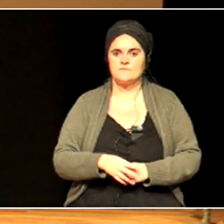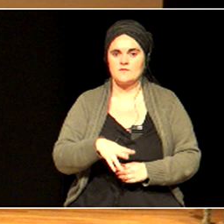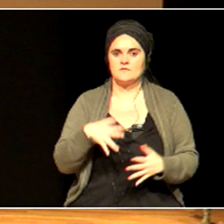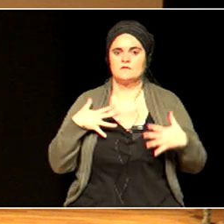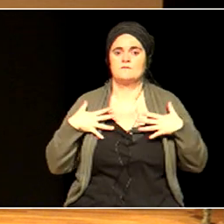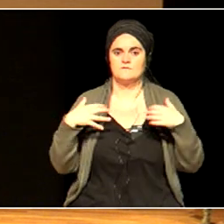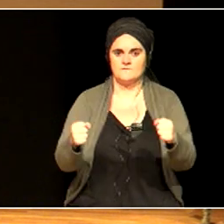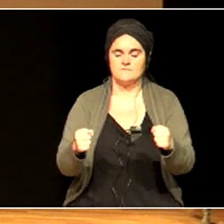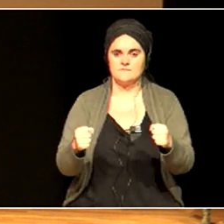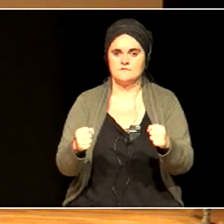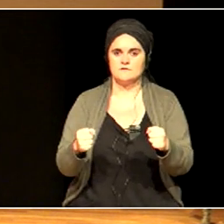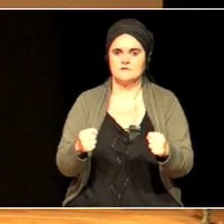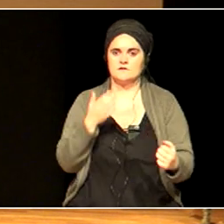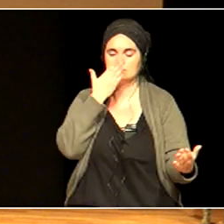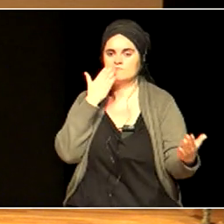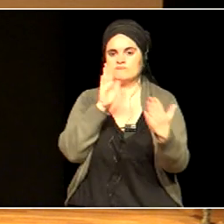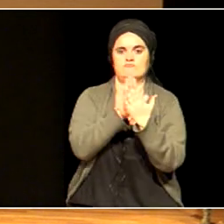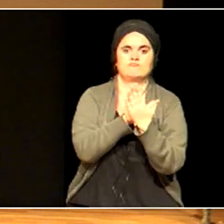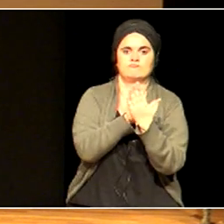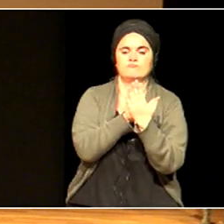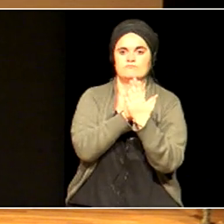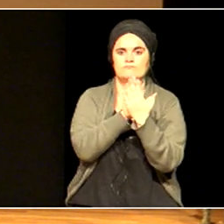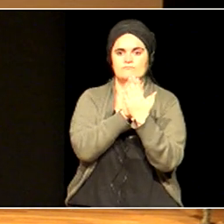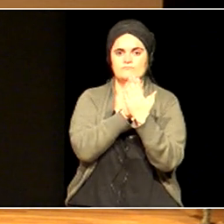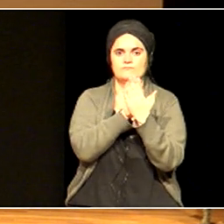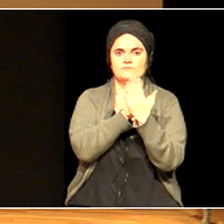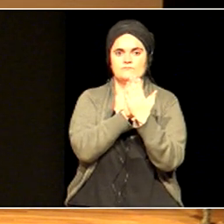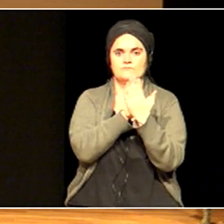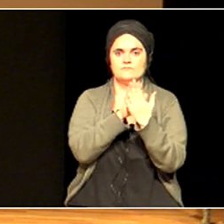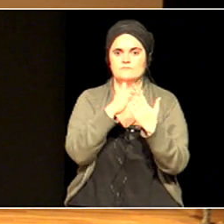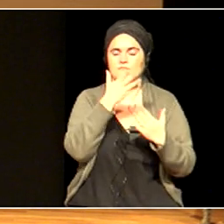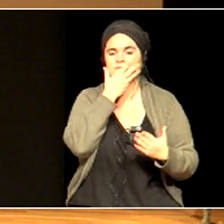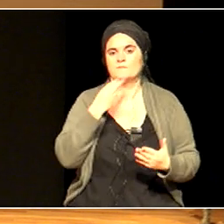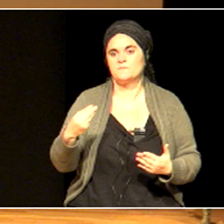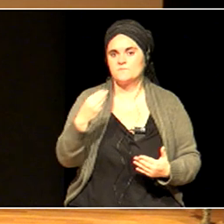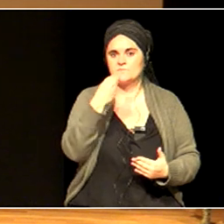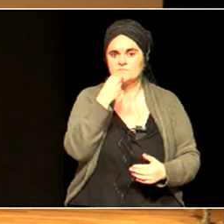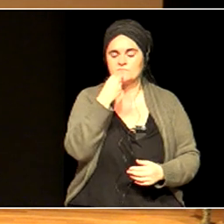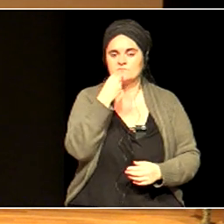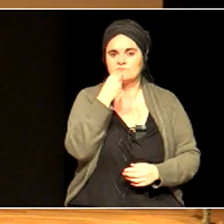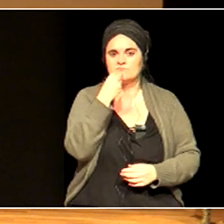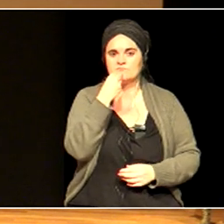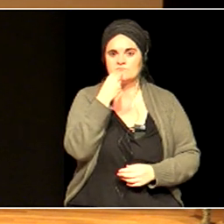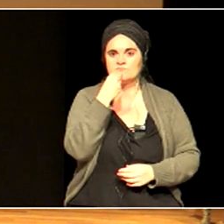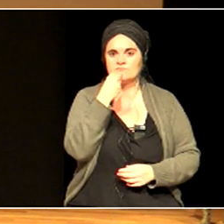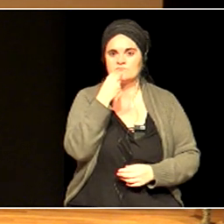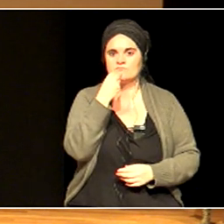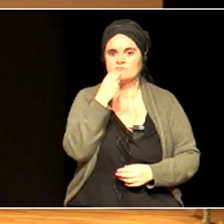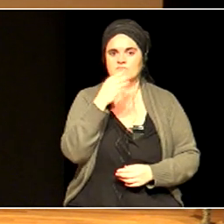honesty, beauty, compassion,